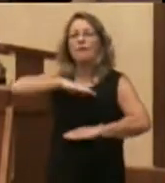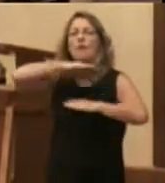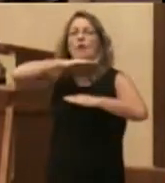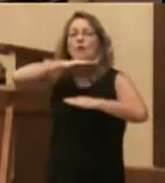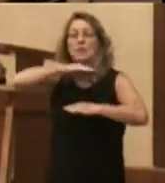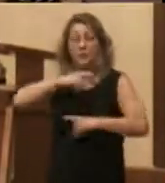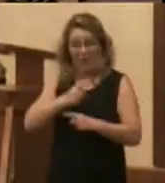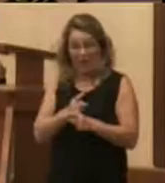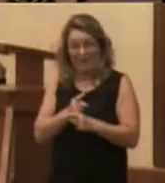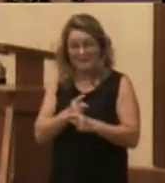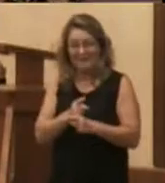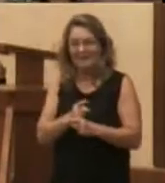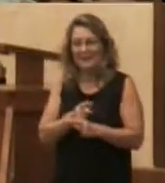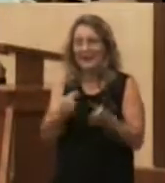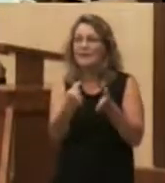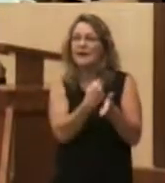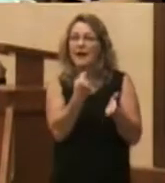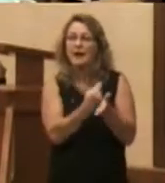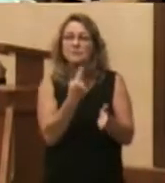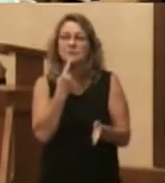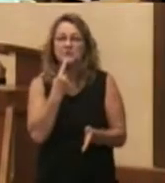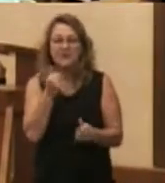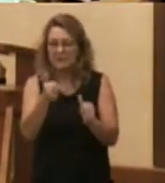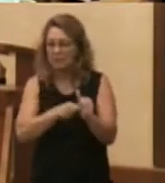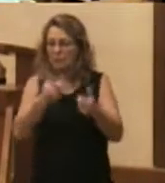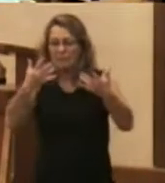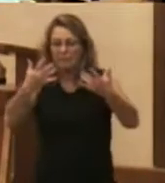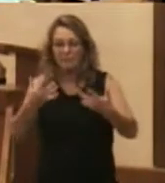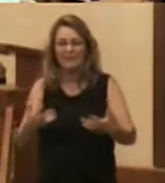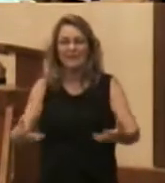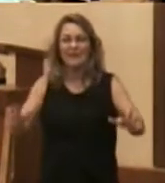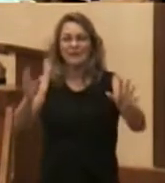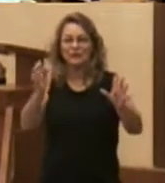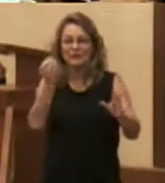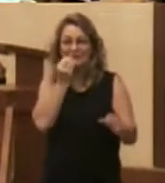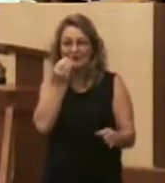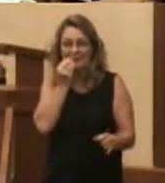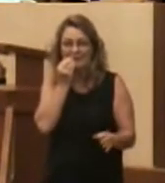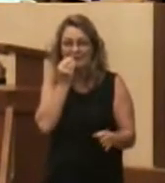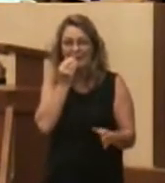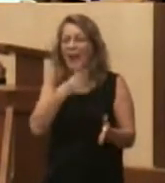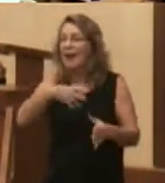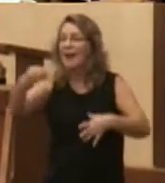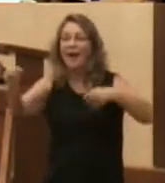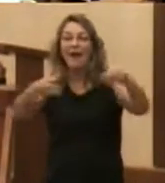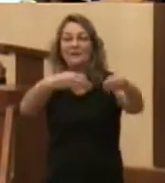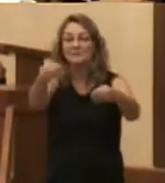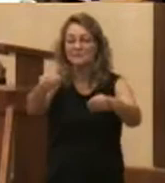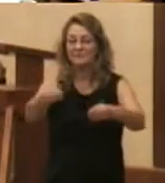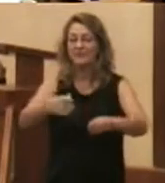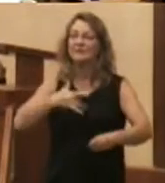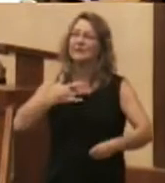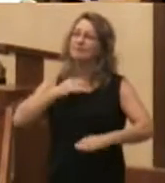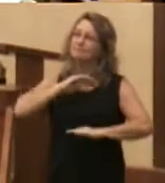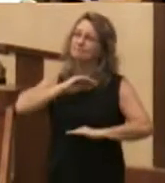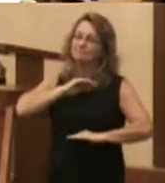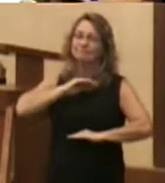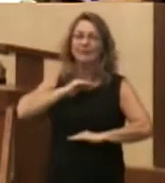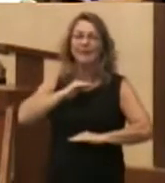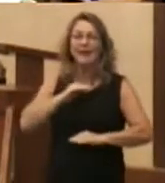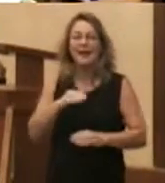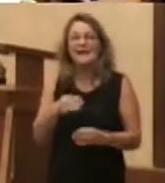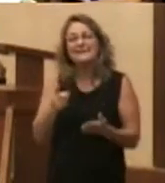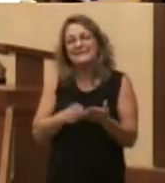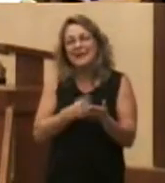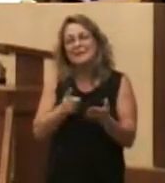the gospel says that everyone left full. But even more now, Jesus fills you up. And even though we might be a little